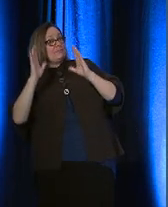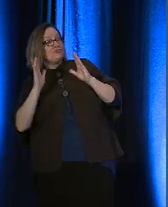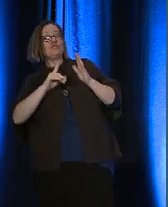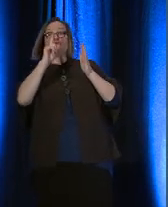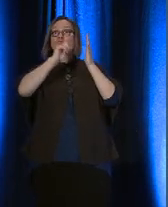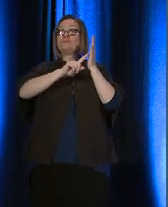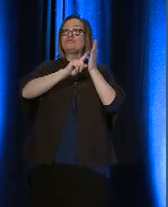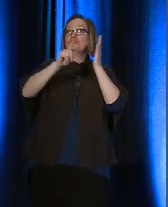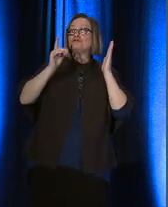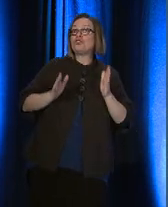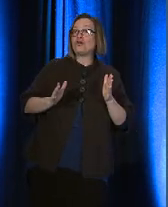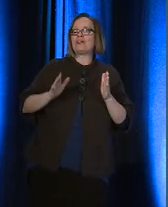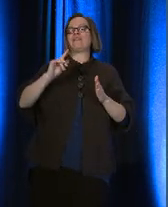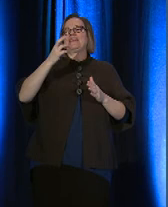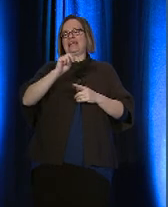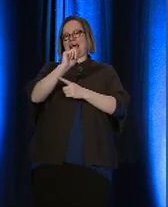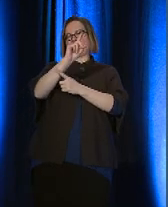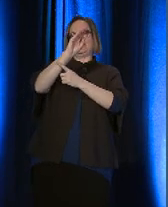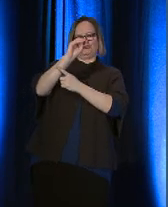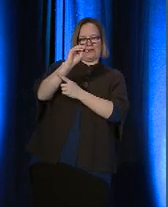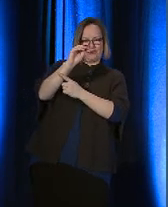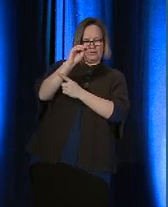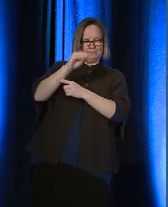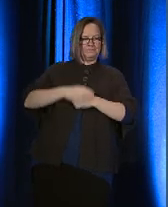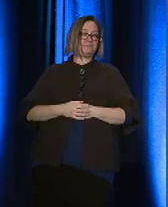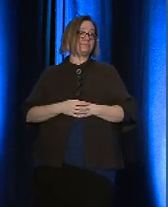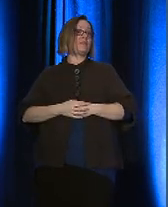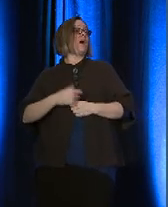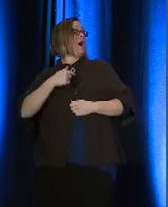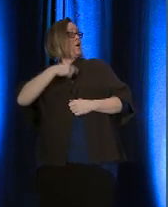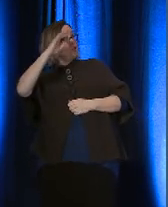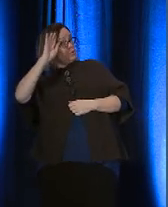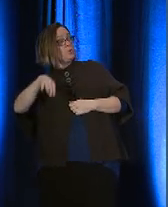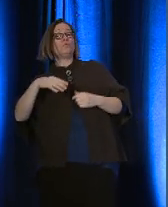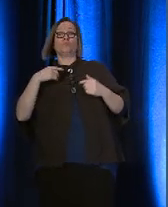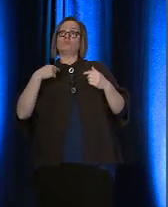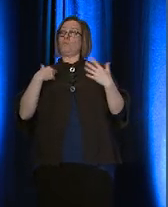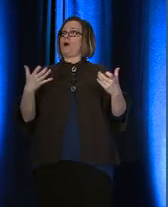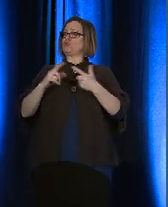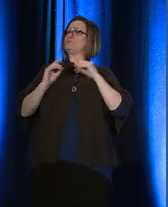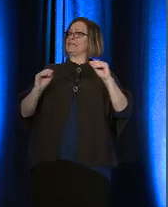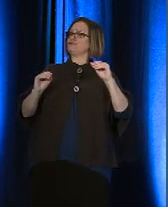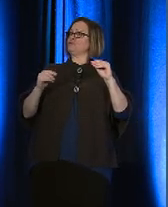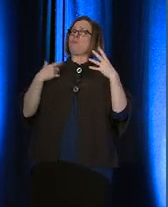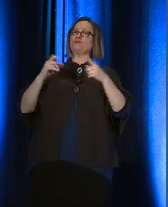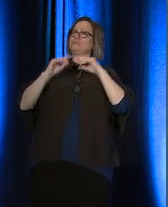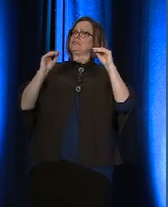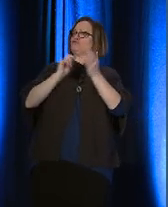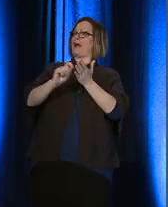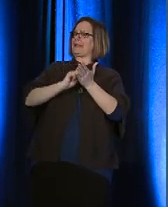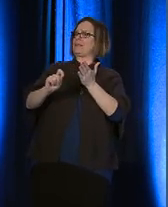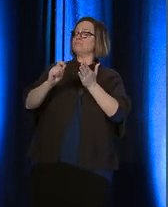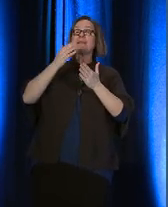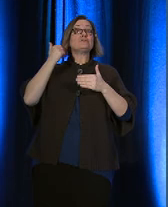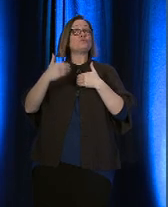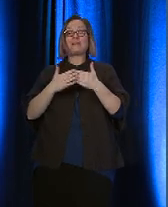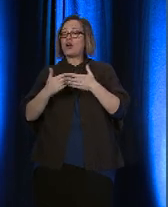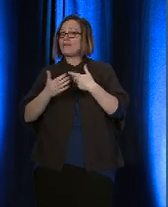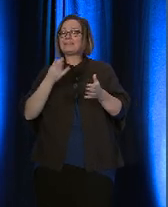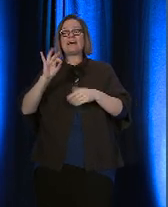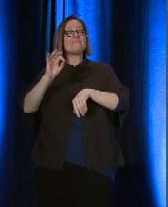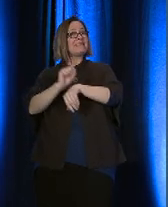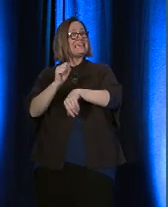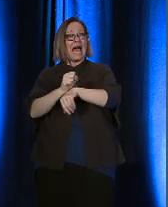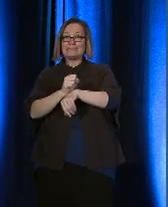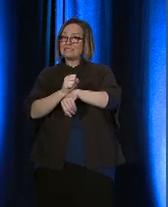administrator. I mostly knew that I wanted to teach, and I knew that I wanted to teach writing, because regardless of the task, I knew that